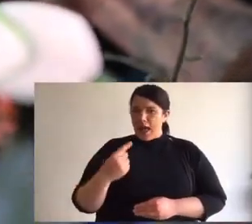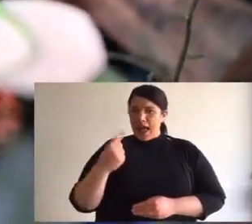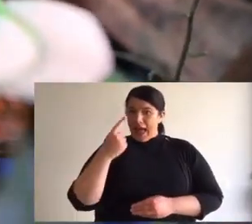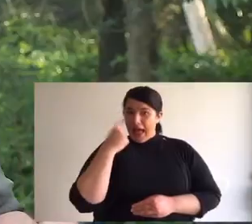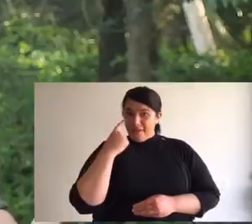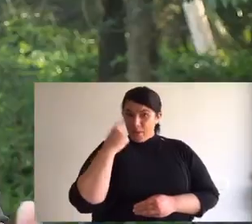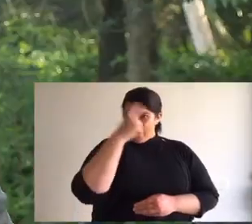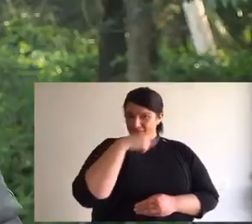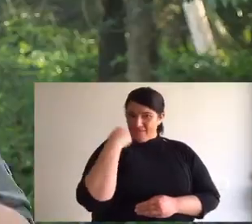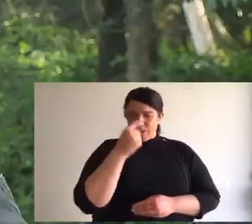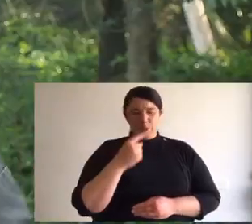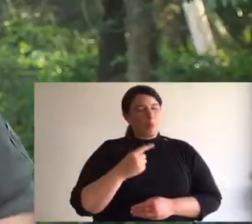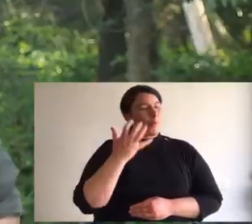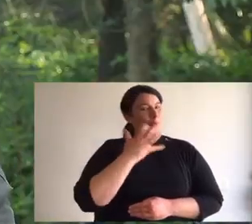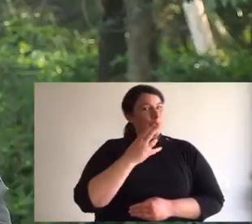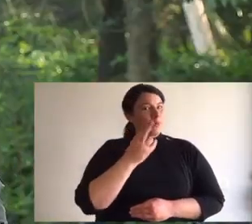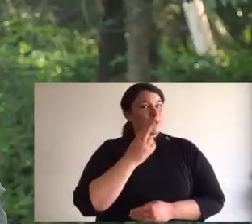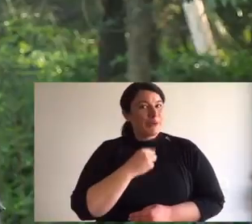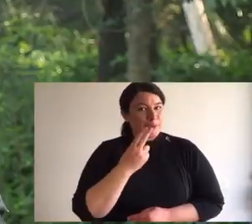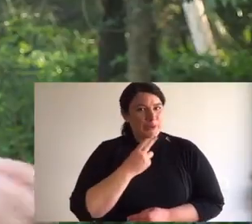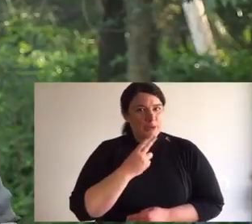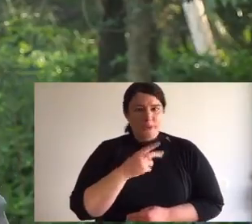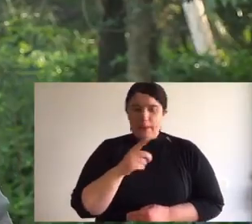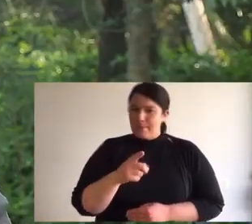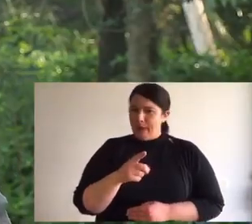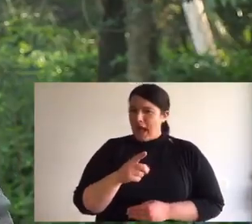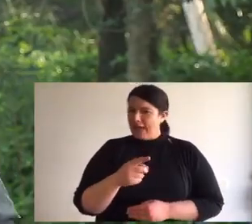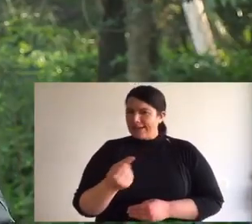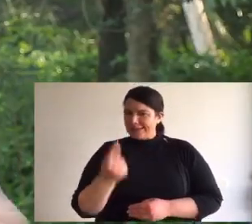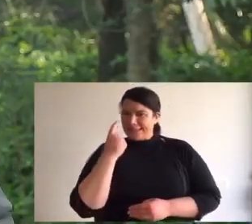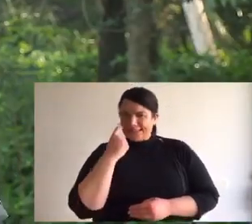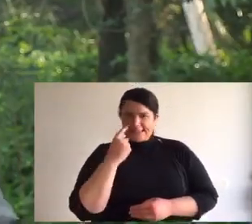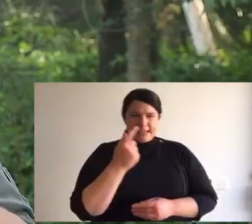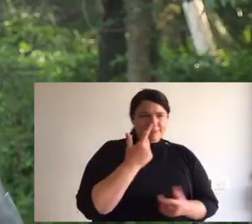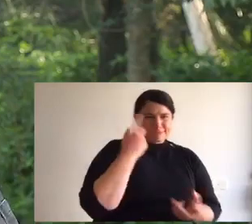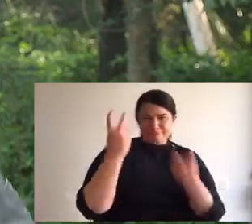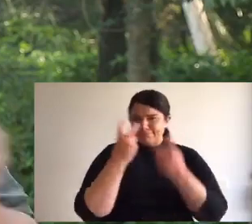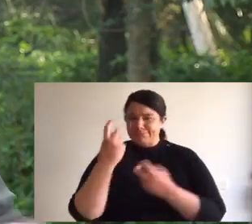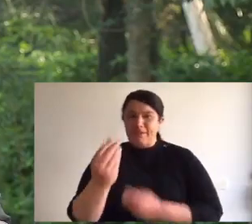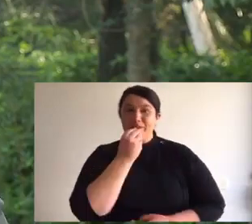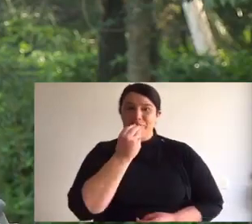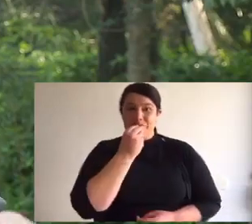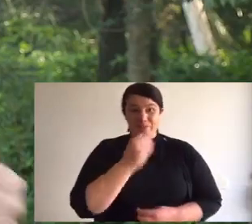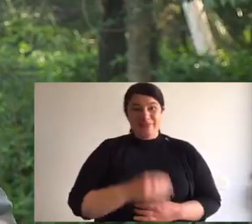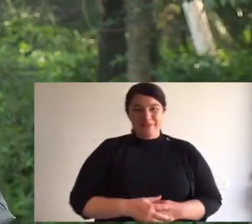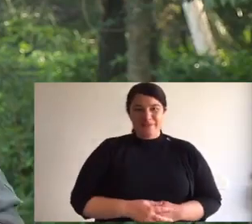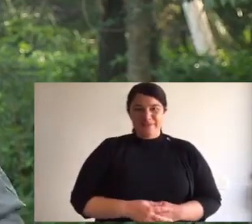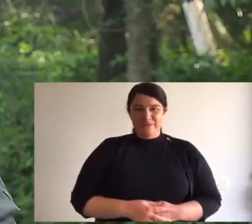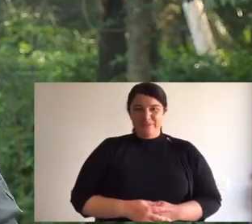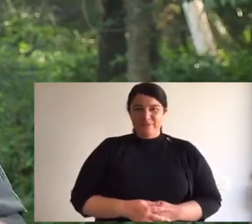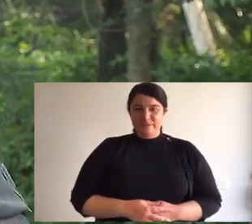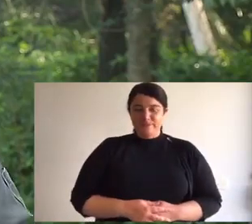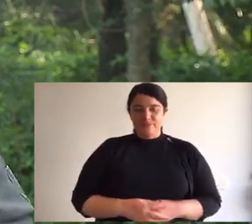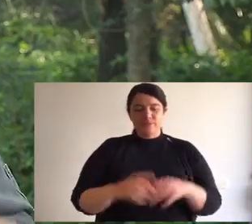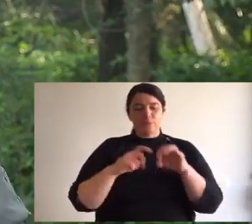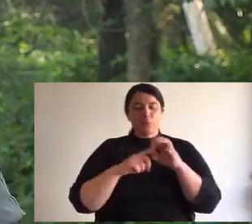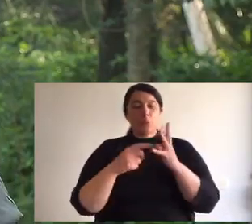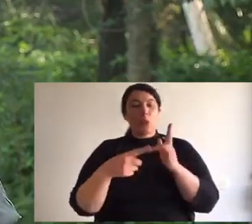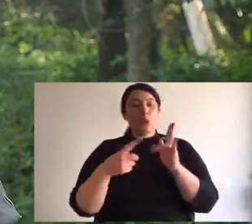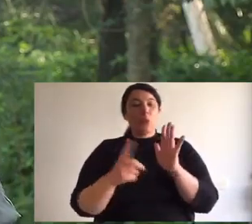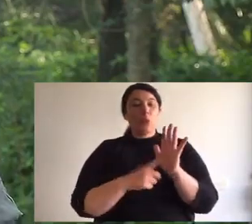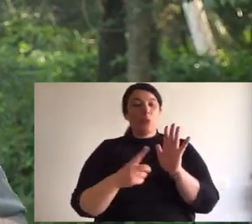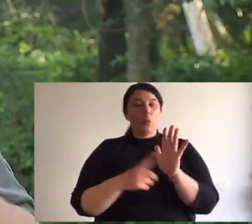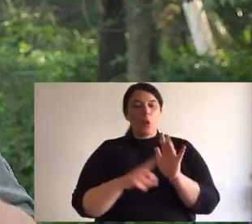The reason for that is because have a look at their face. They're rather cute but they're deadly. They're great predators and let's have a look at the physical